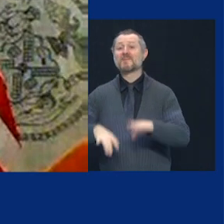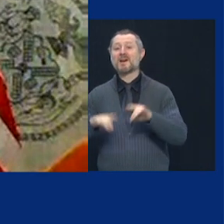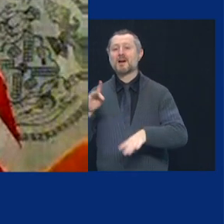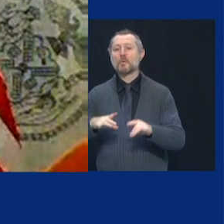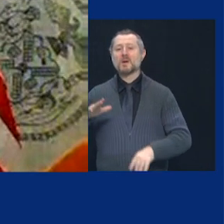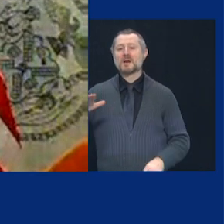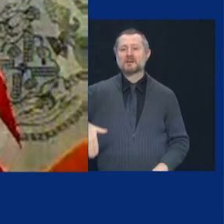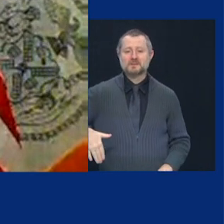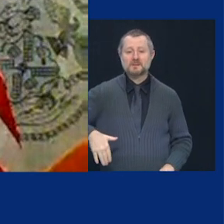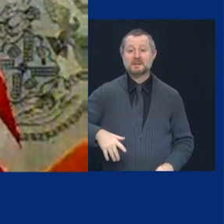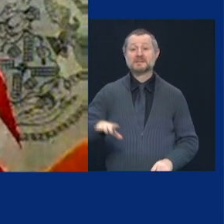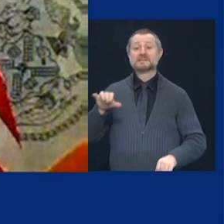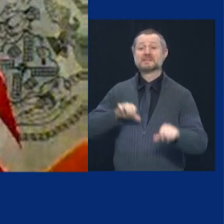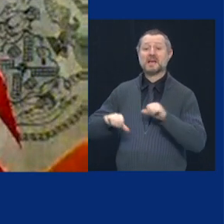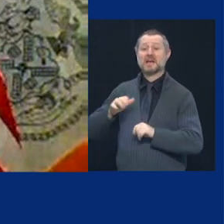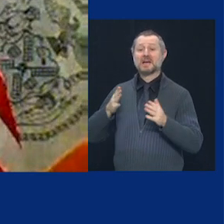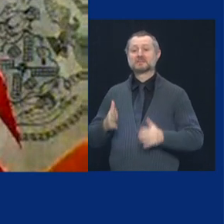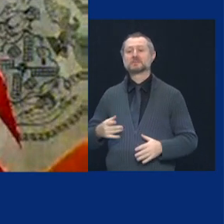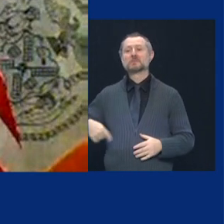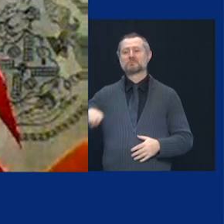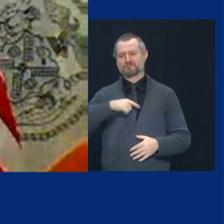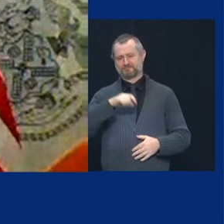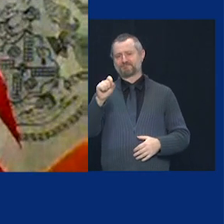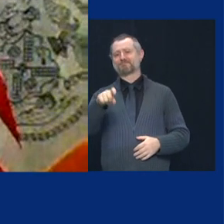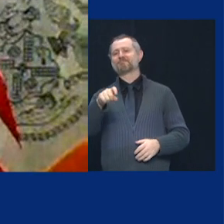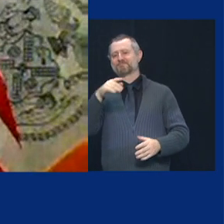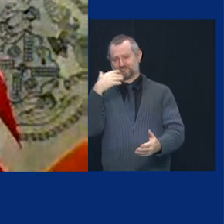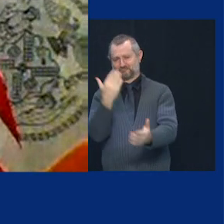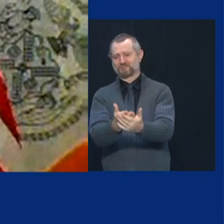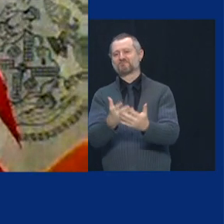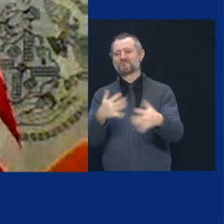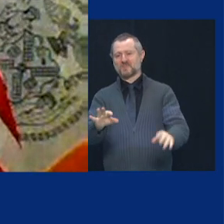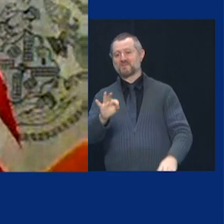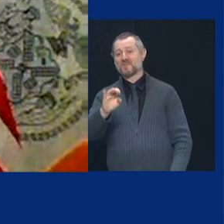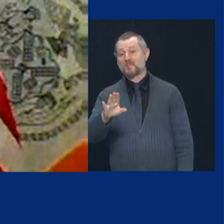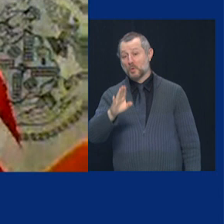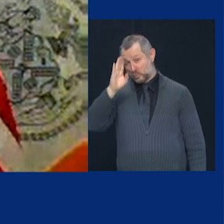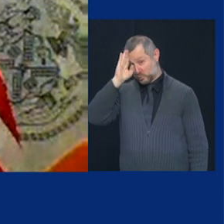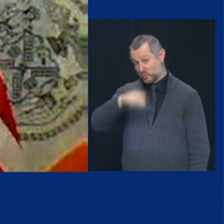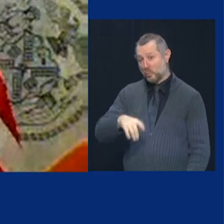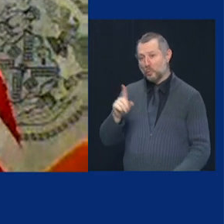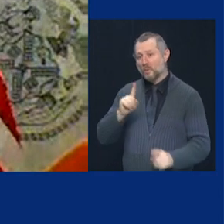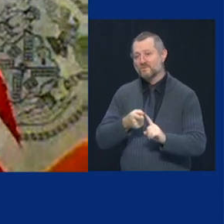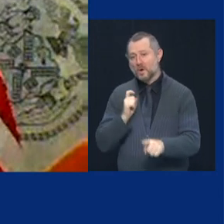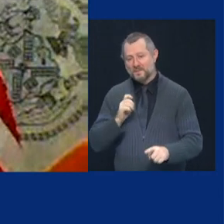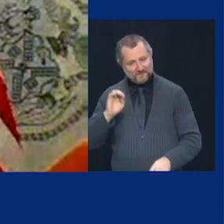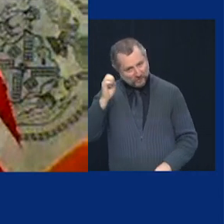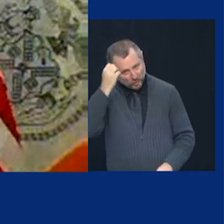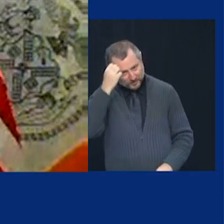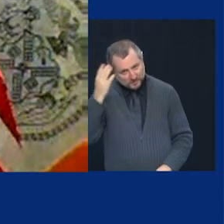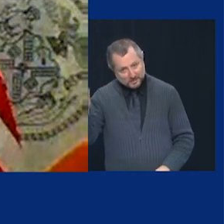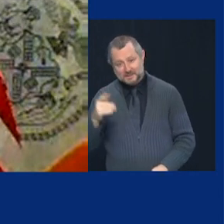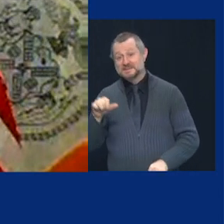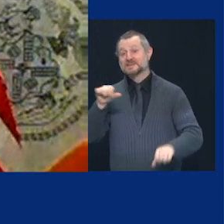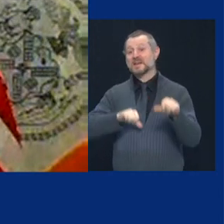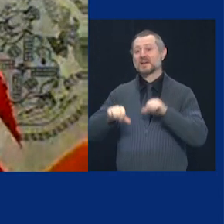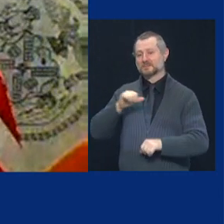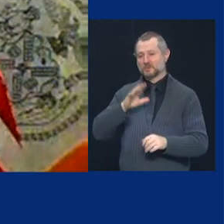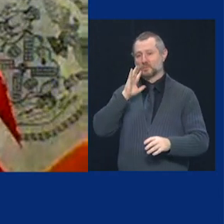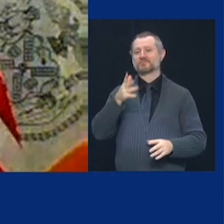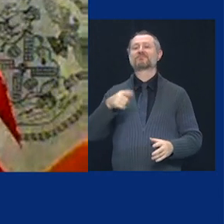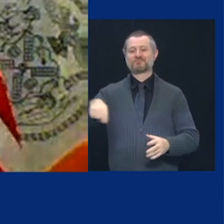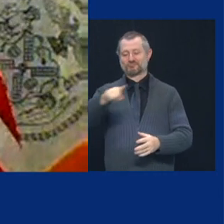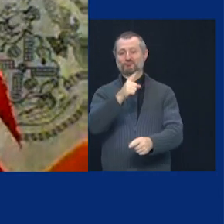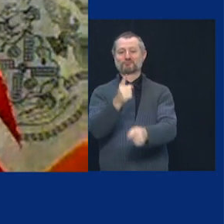attest to that fact we know the virus came from europe scientists will attest to that fact you are